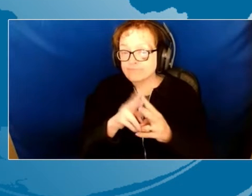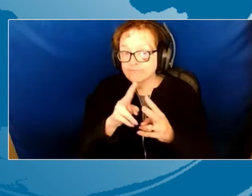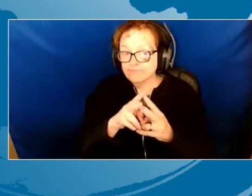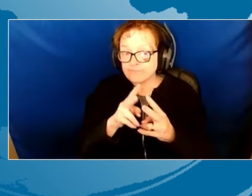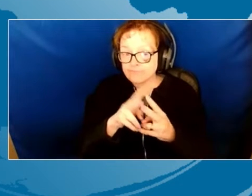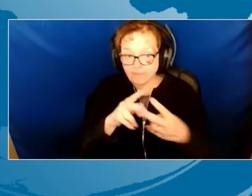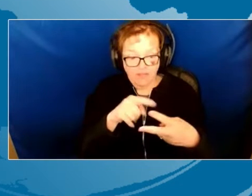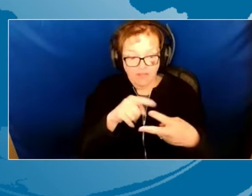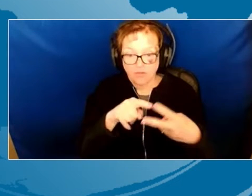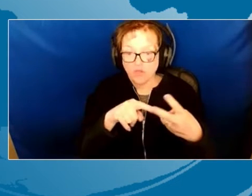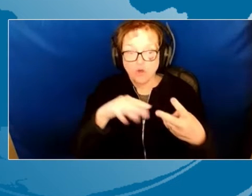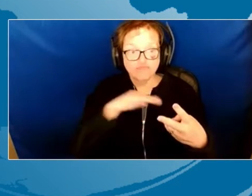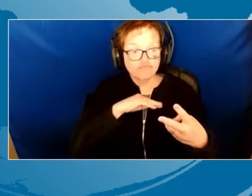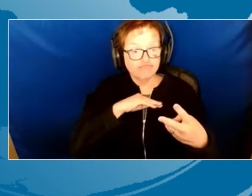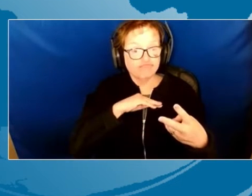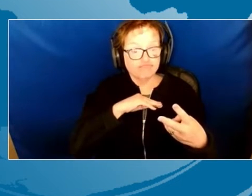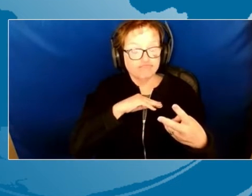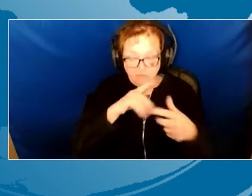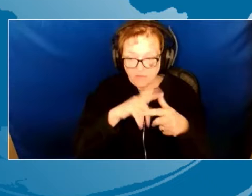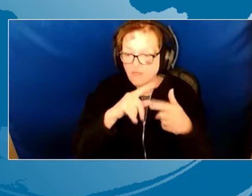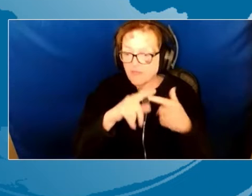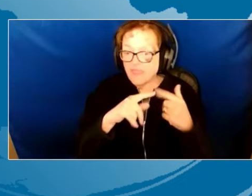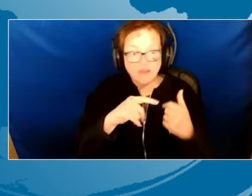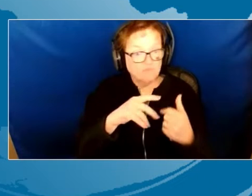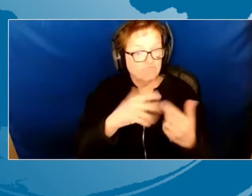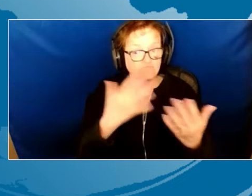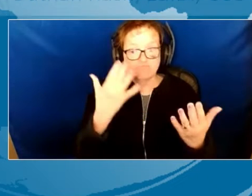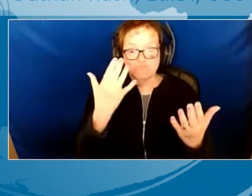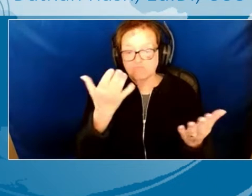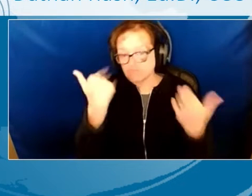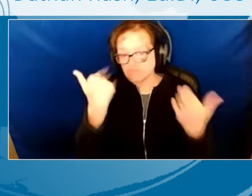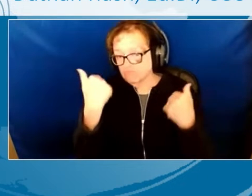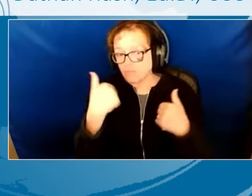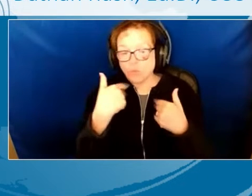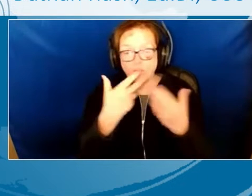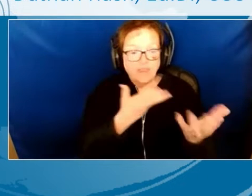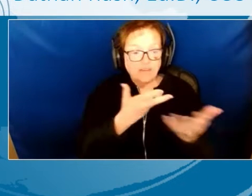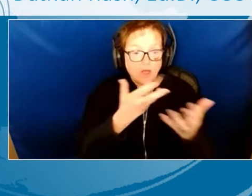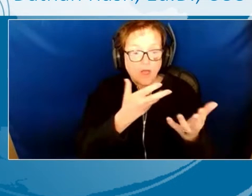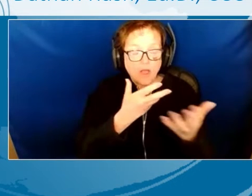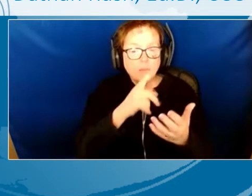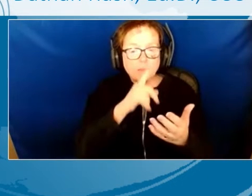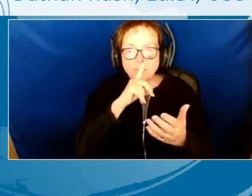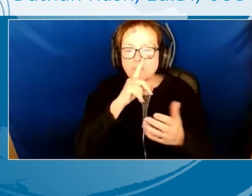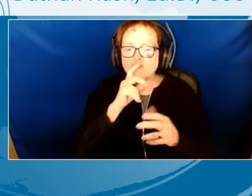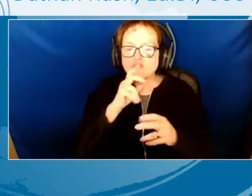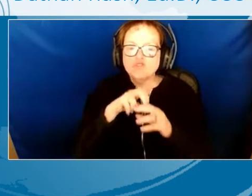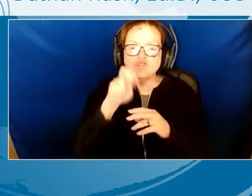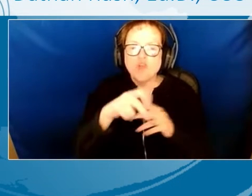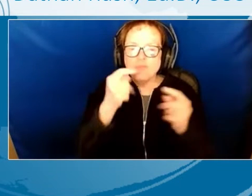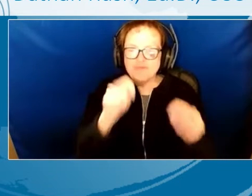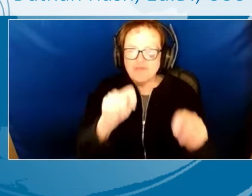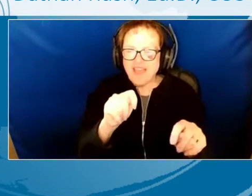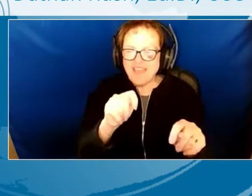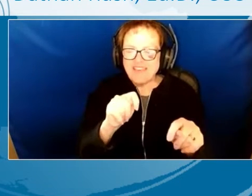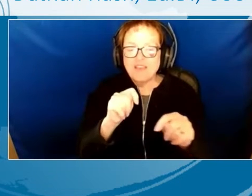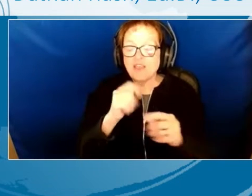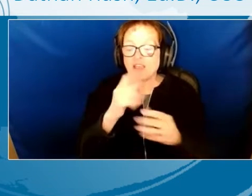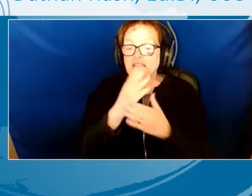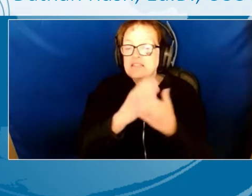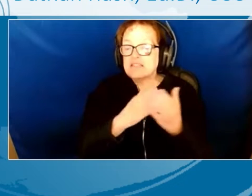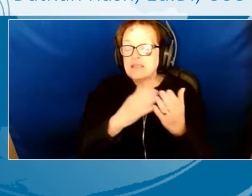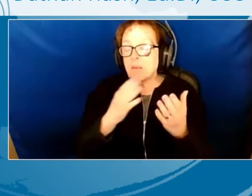meets those two criteria, we could talk about it. Now, didn't say we could jump to trying it because some things may be